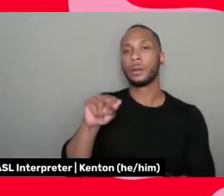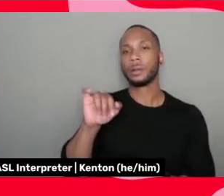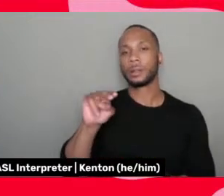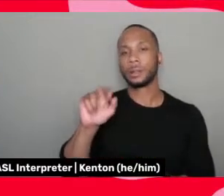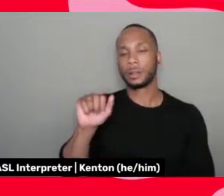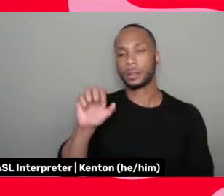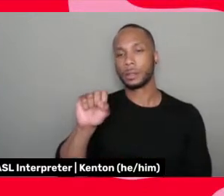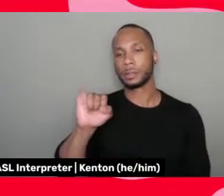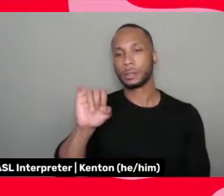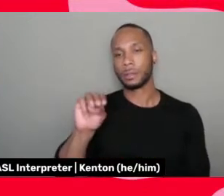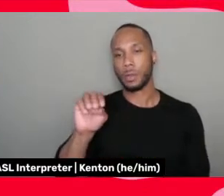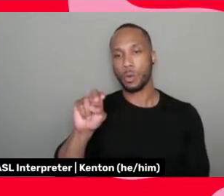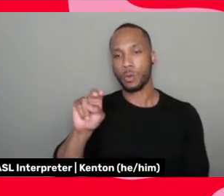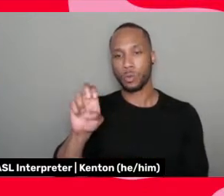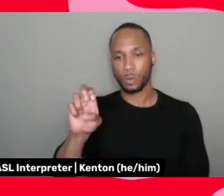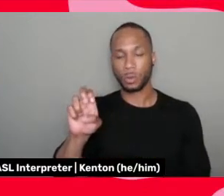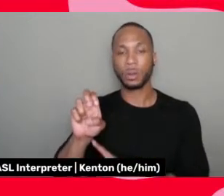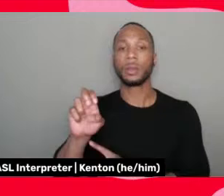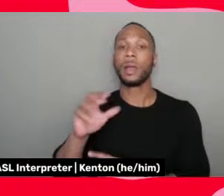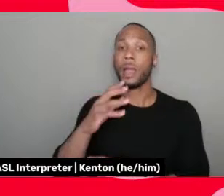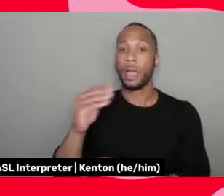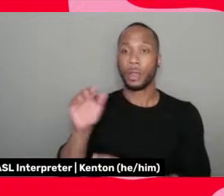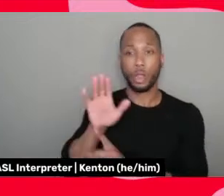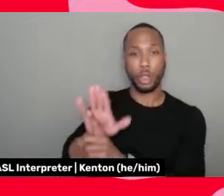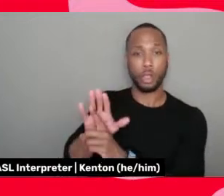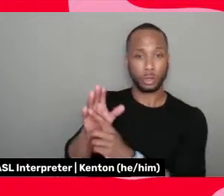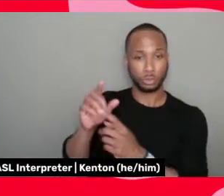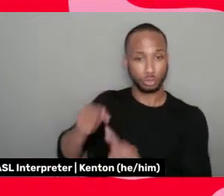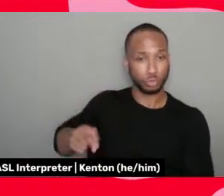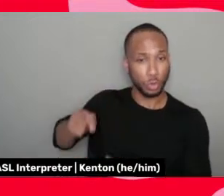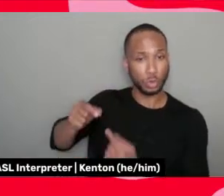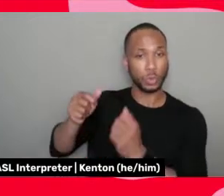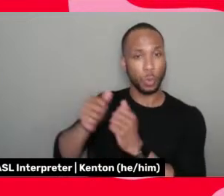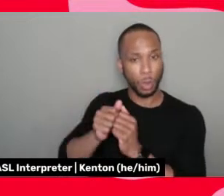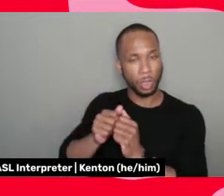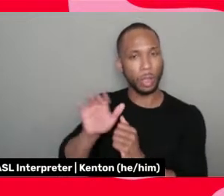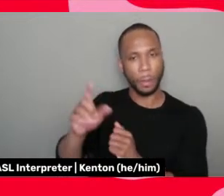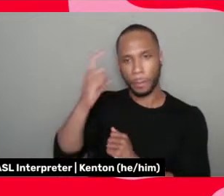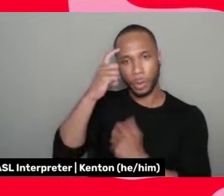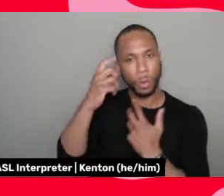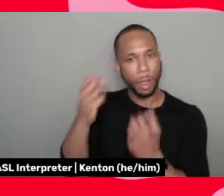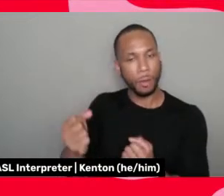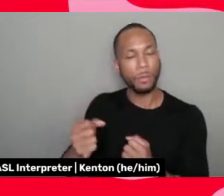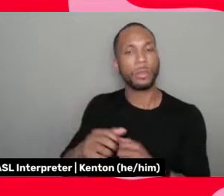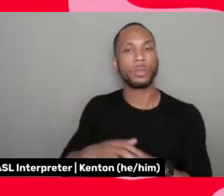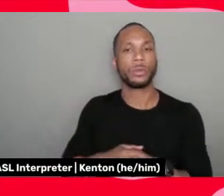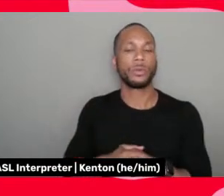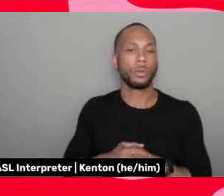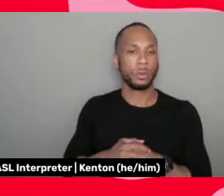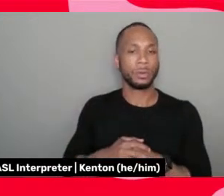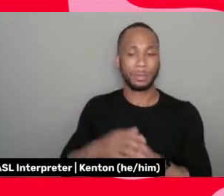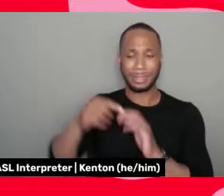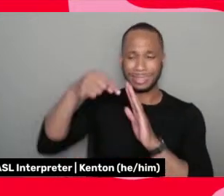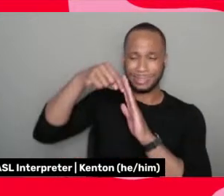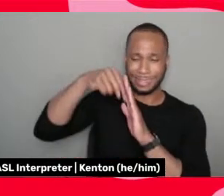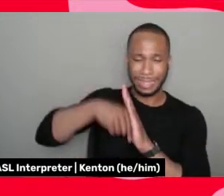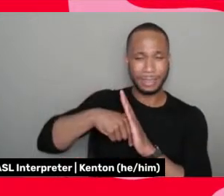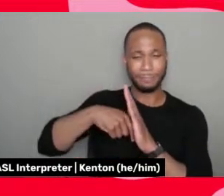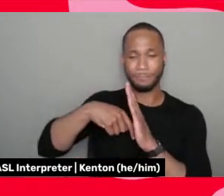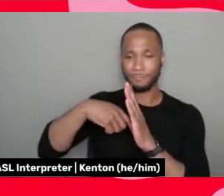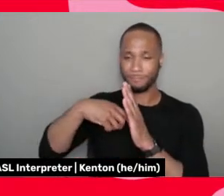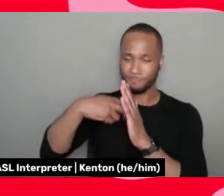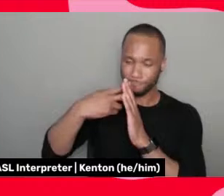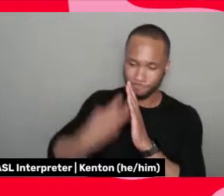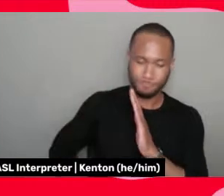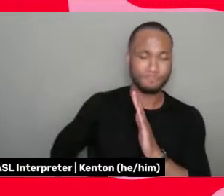and, and the struggles that she had with her, with her mental health and the deep dive that she